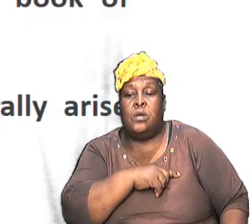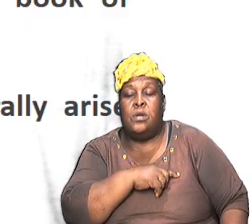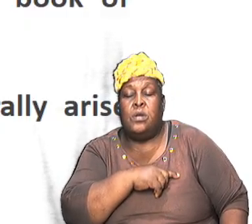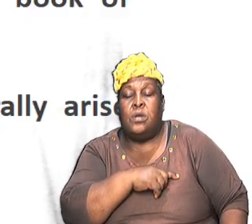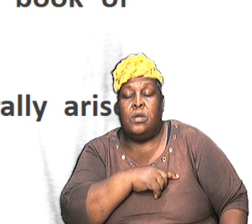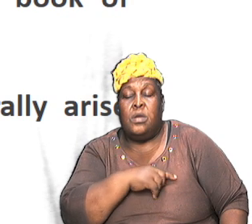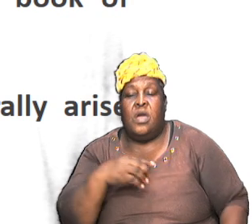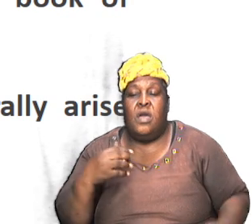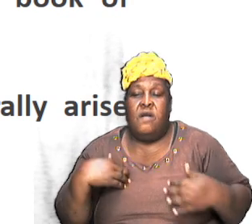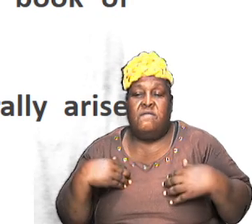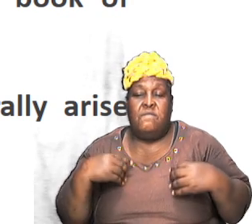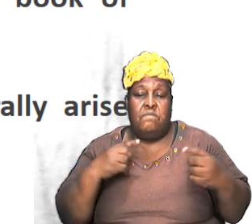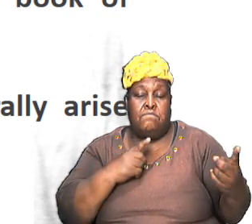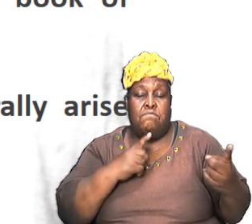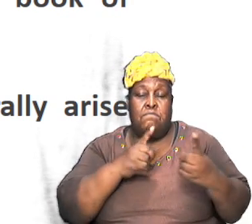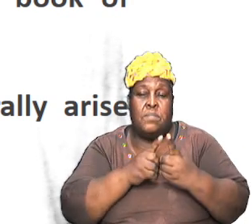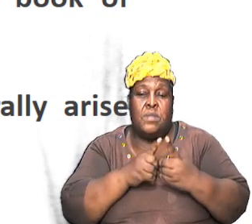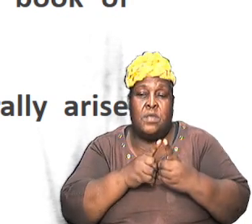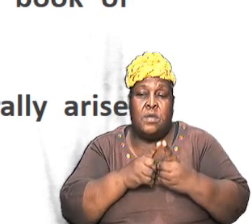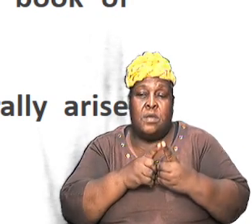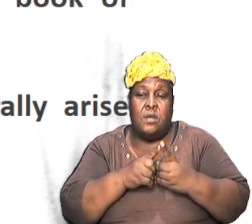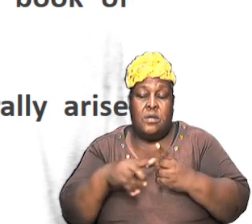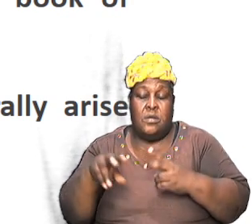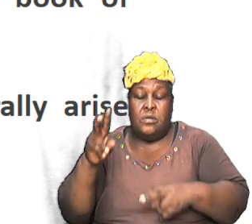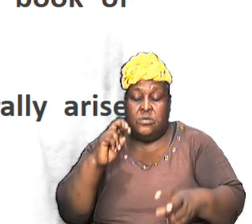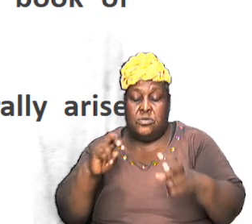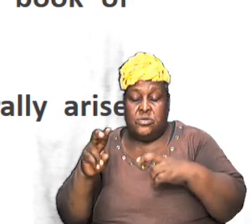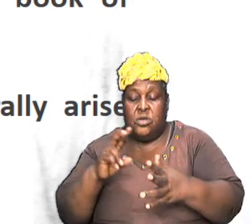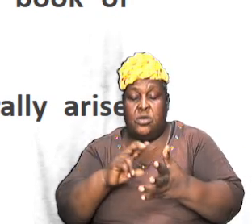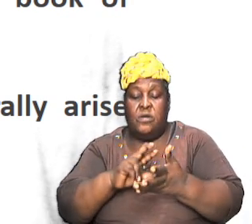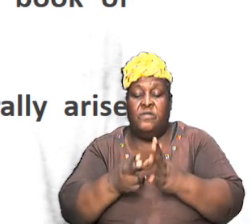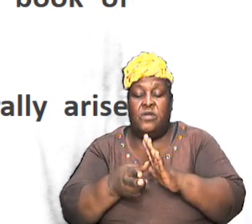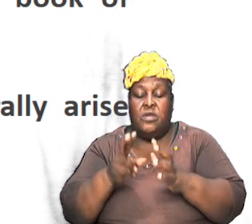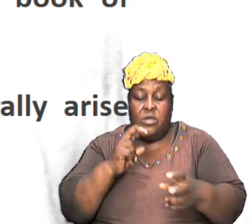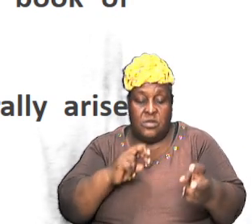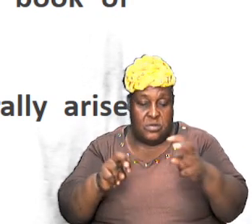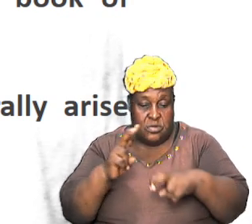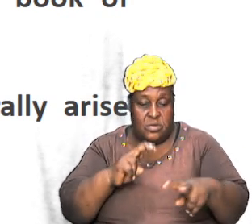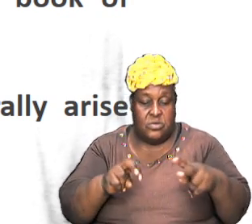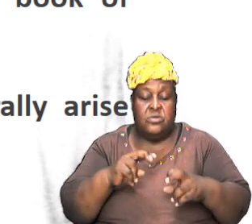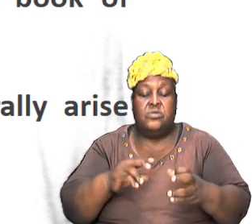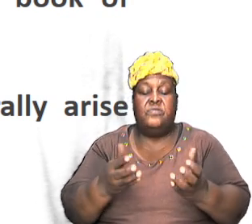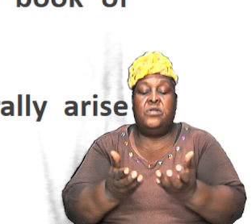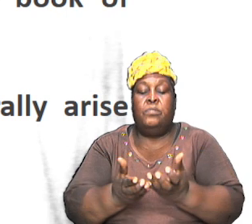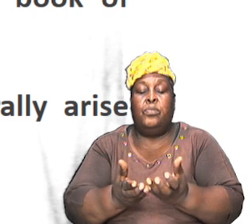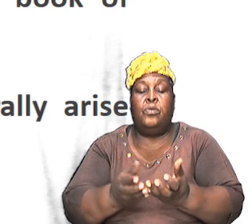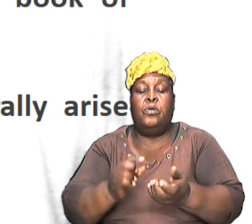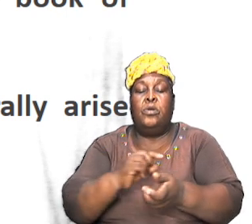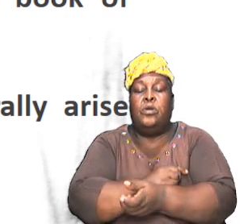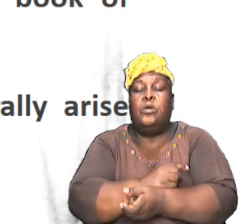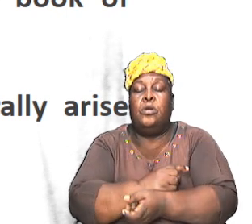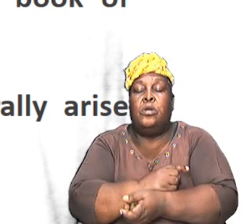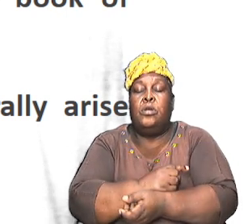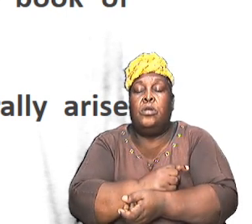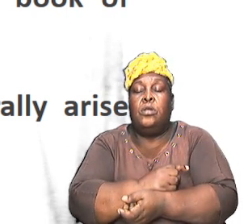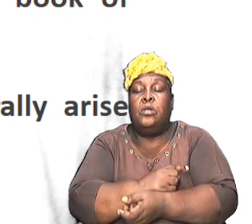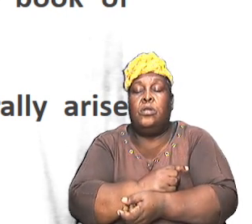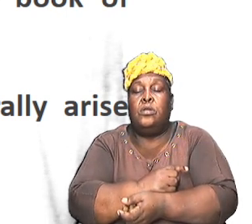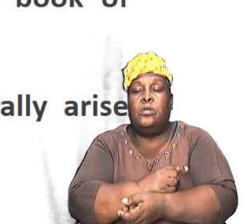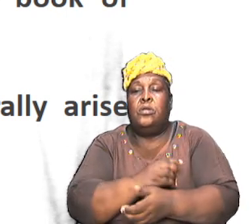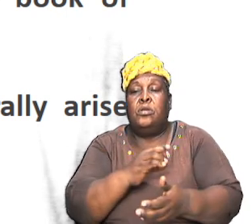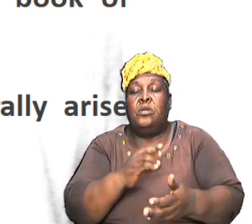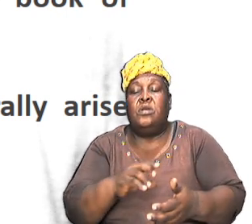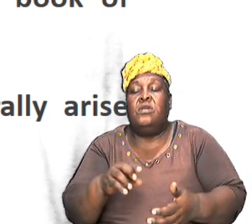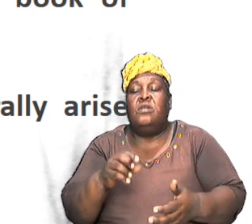would have met to survey the book and we have done an entire survey from chapter 1 to 50